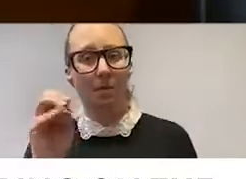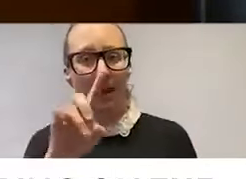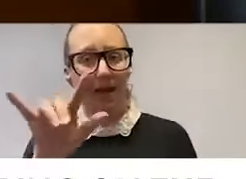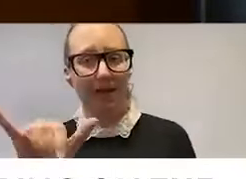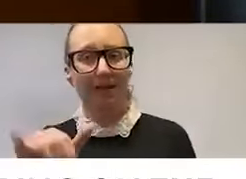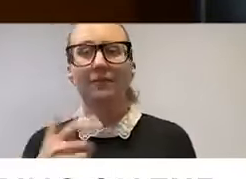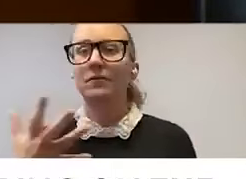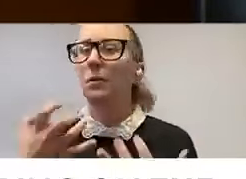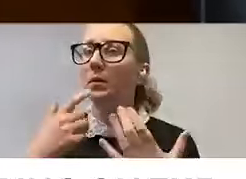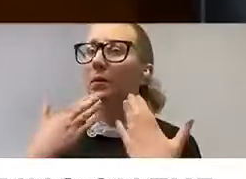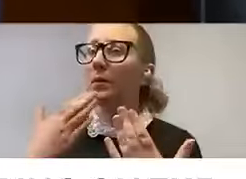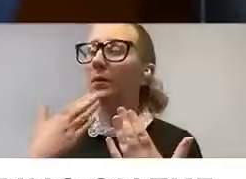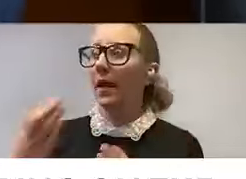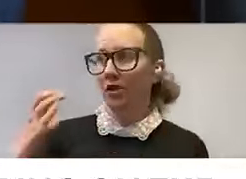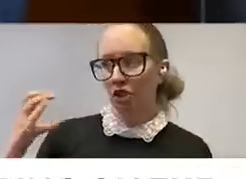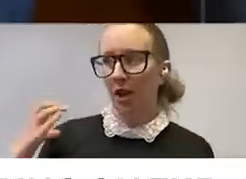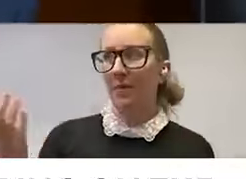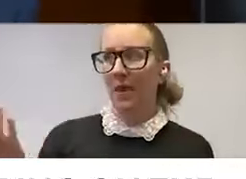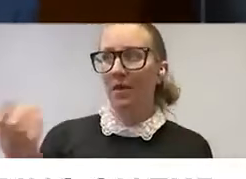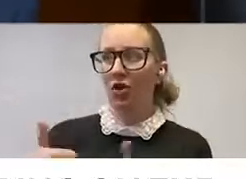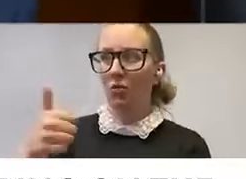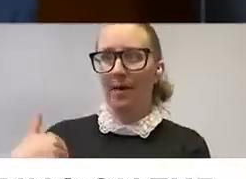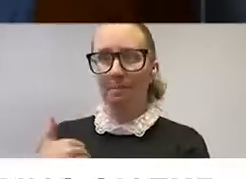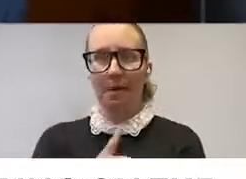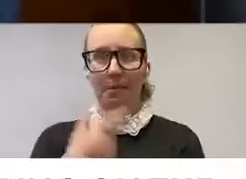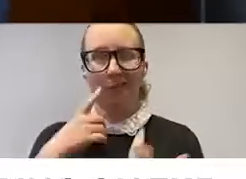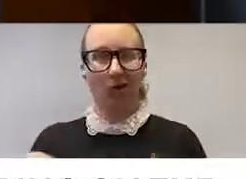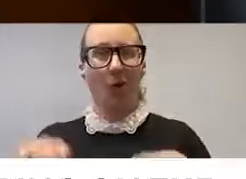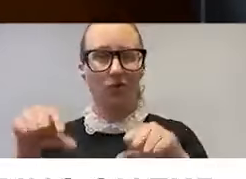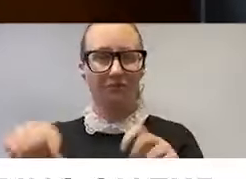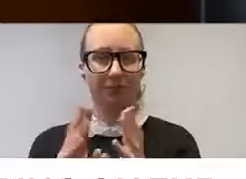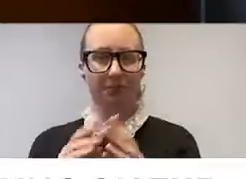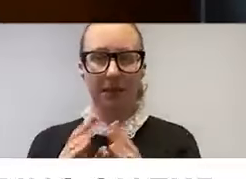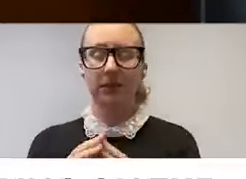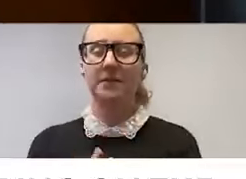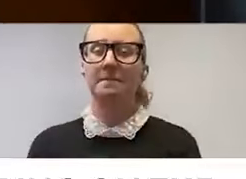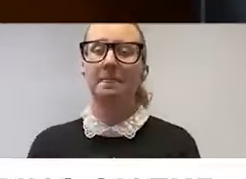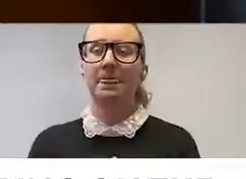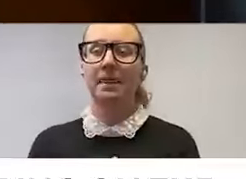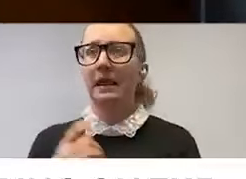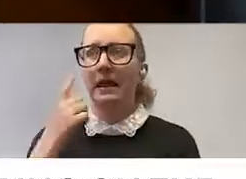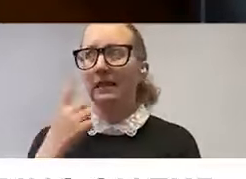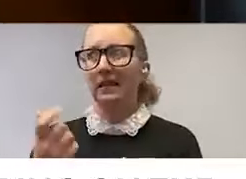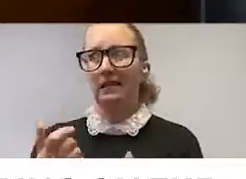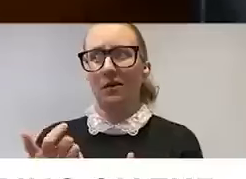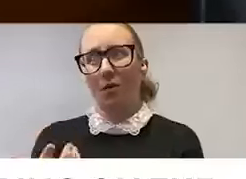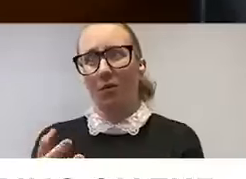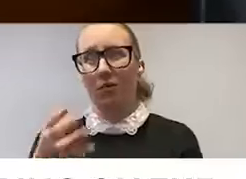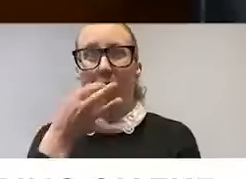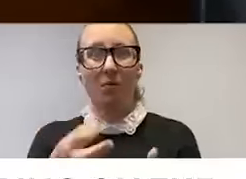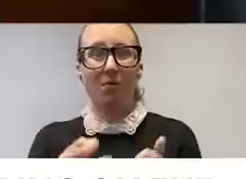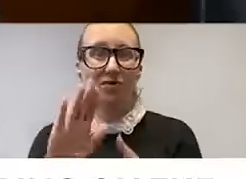the chair and the ranking member for hosting the committee. You know, I think almost all of us in our chamber support Social